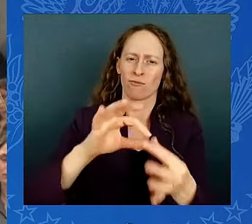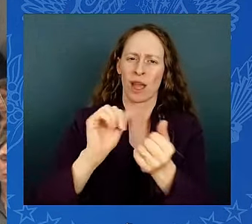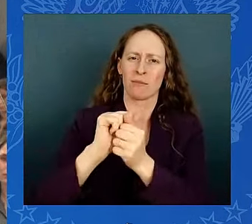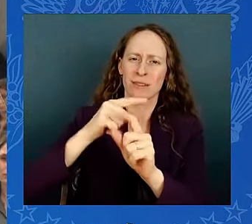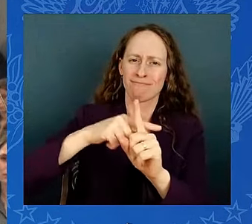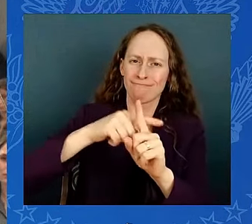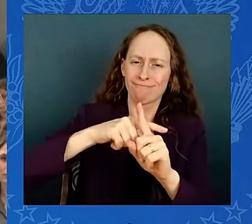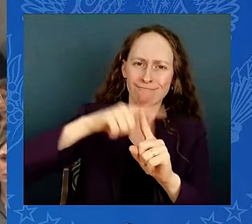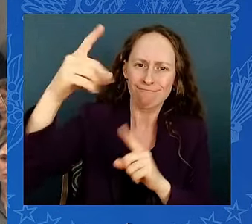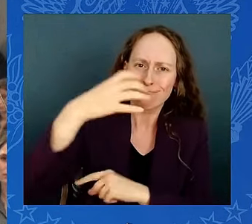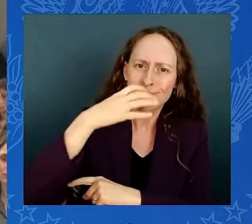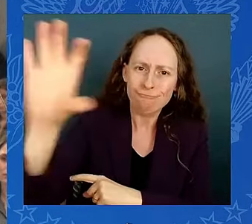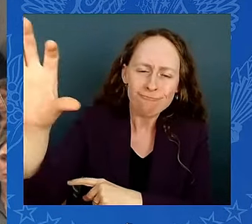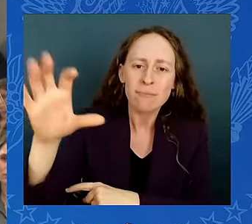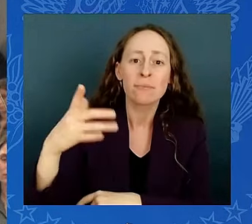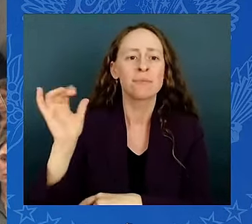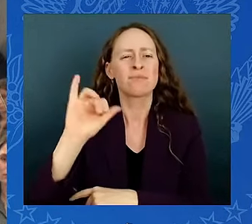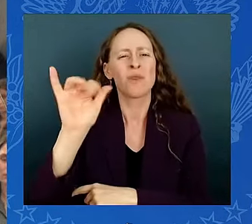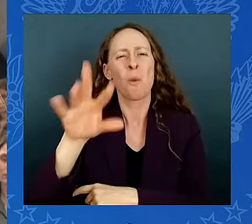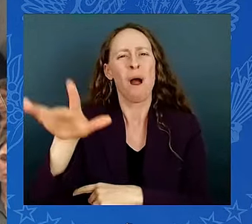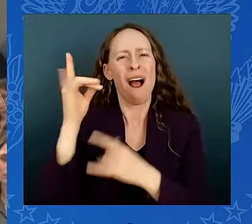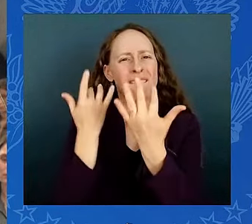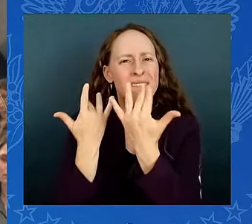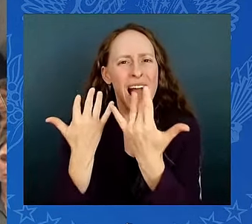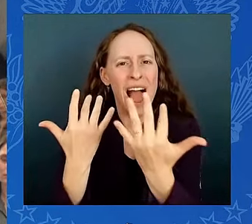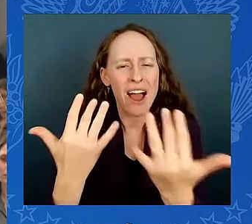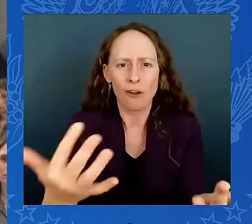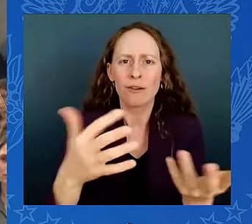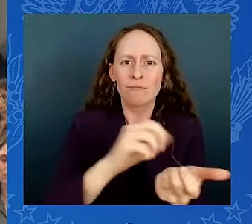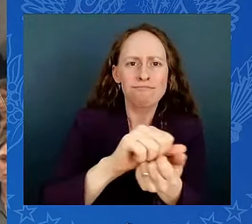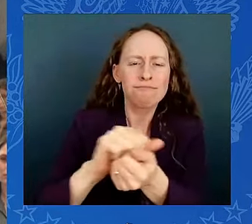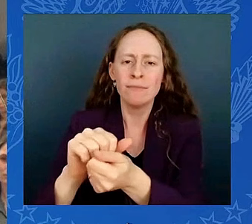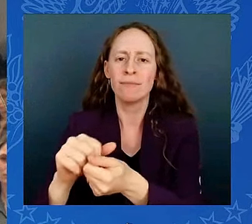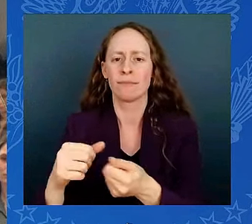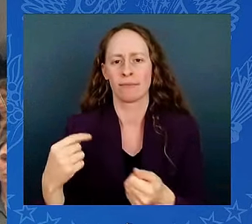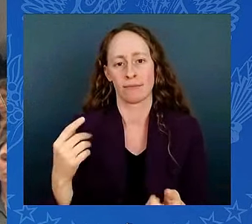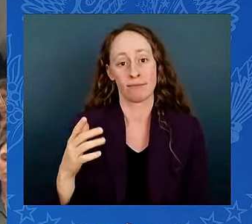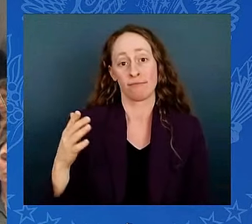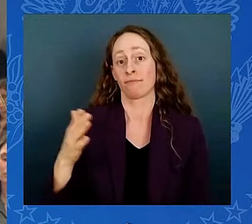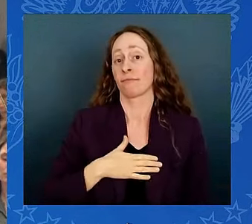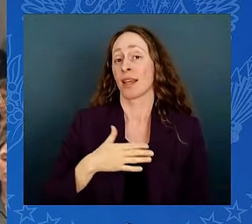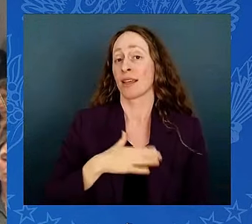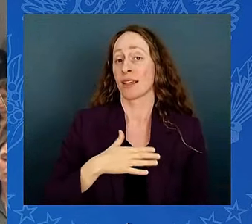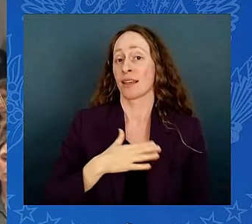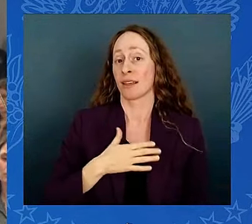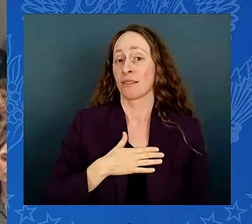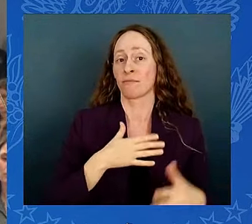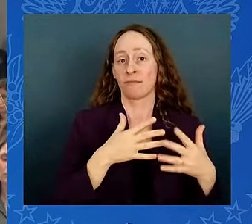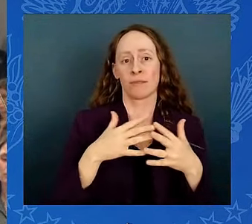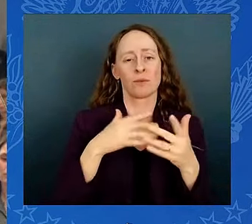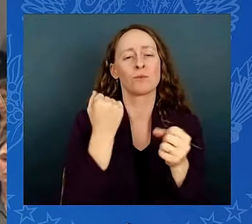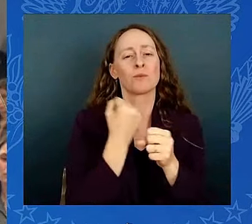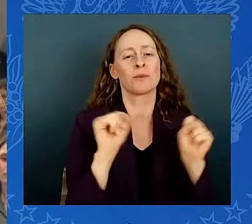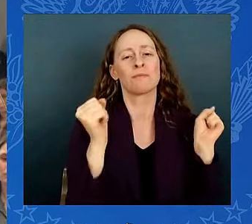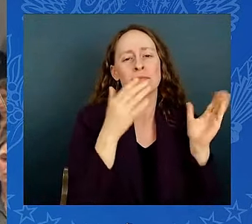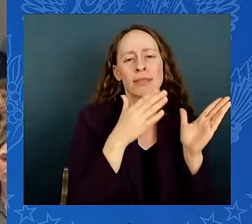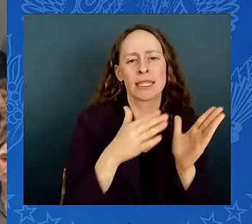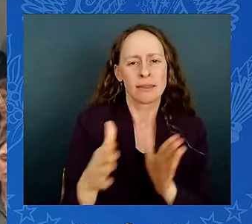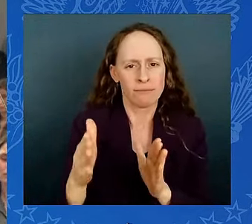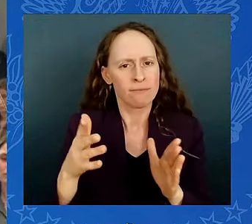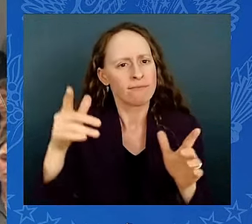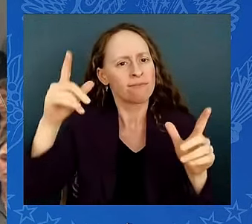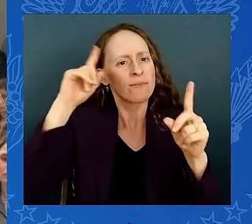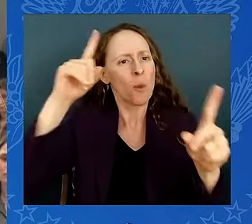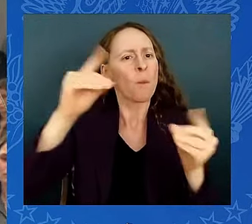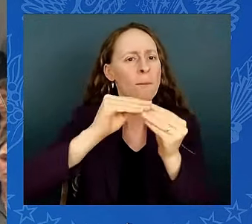The American Rescue Plan is helping states and cities promote energy efficiency, reduce the impacts on flooding, and open cooling